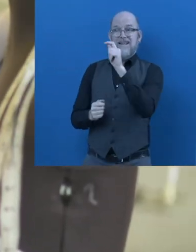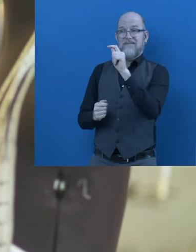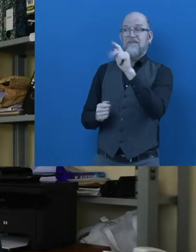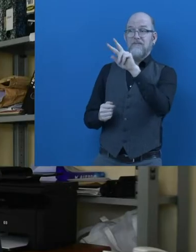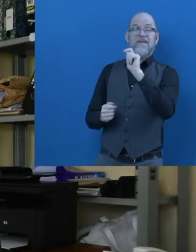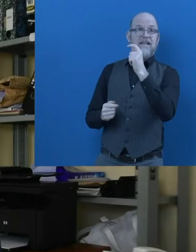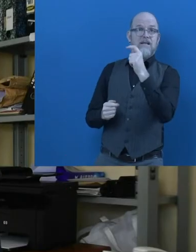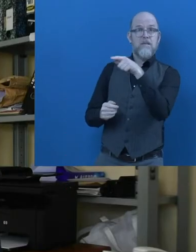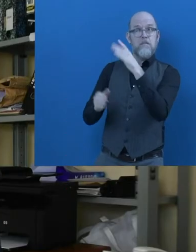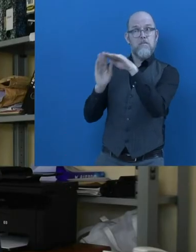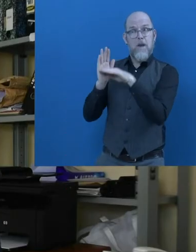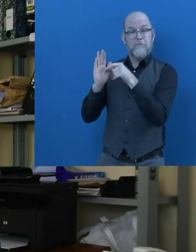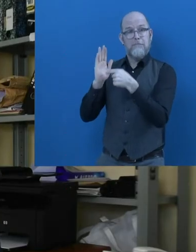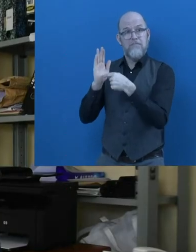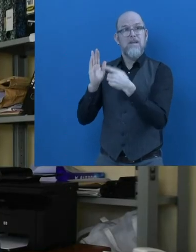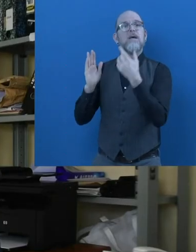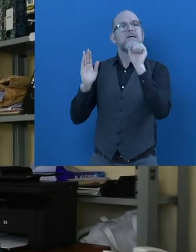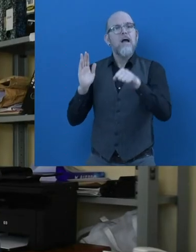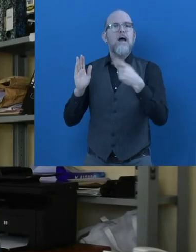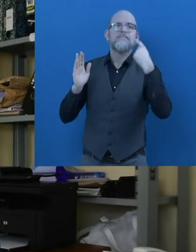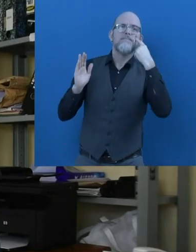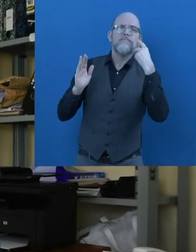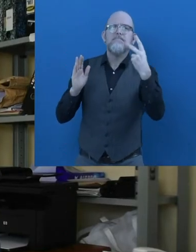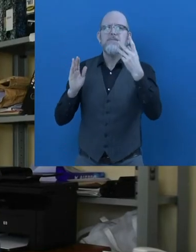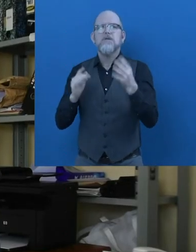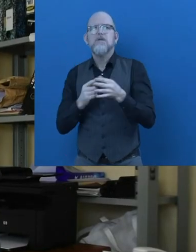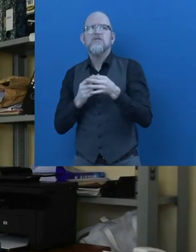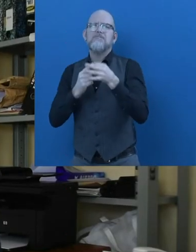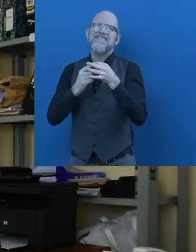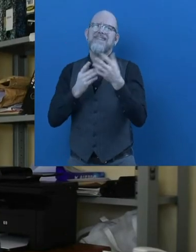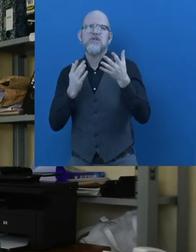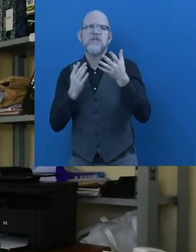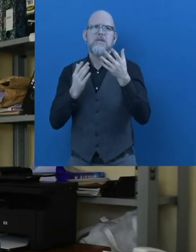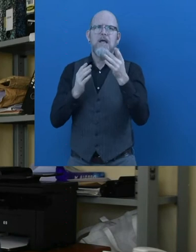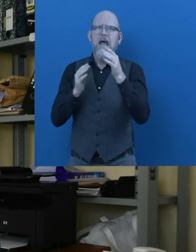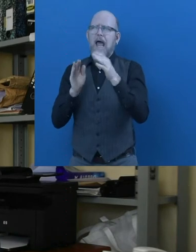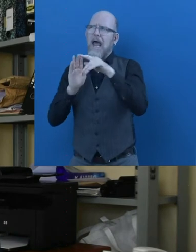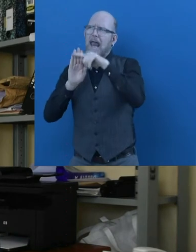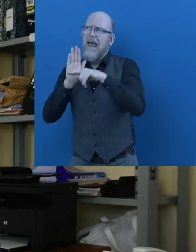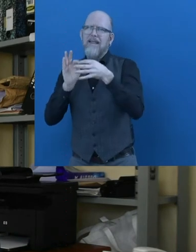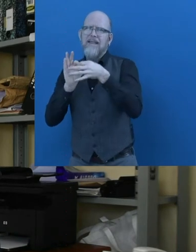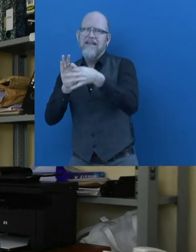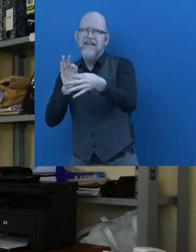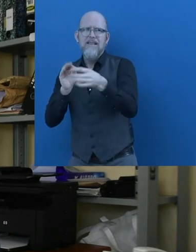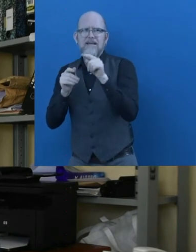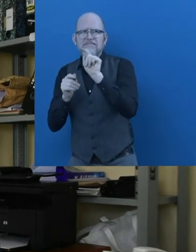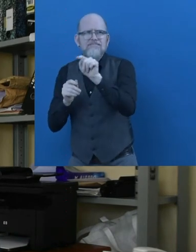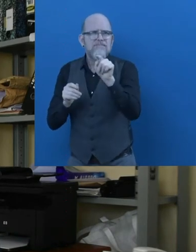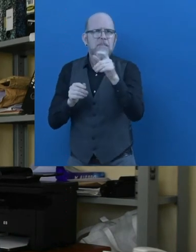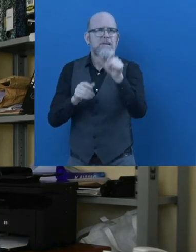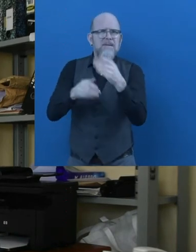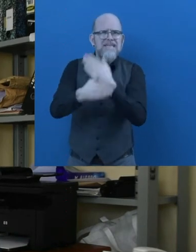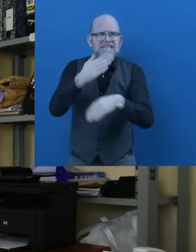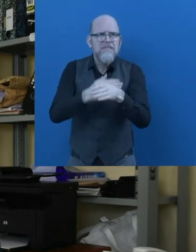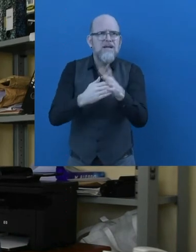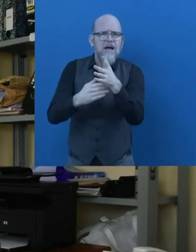to have disability specific guideline for the facilitation of people with disabilities to